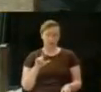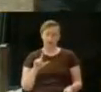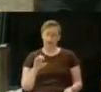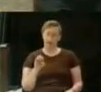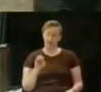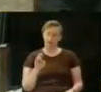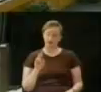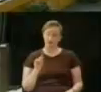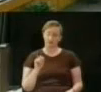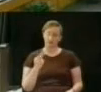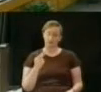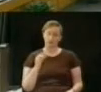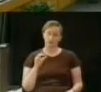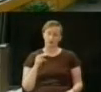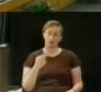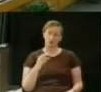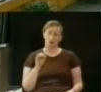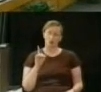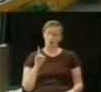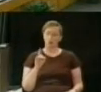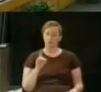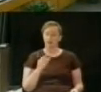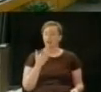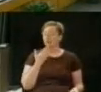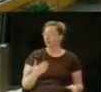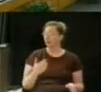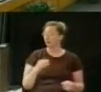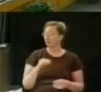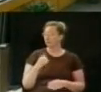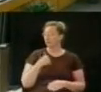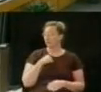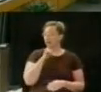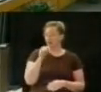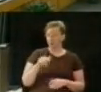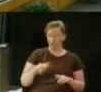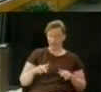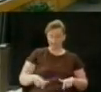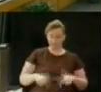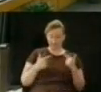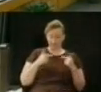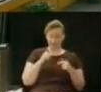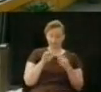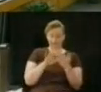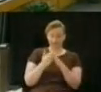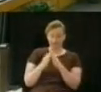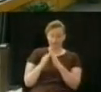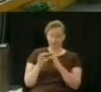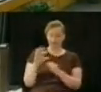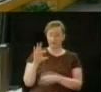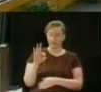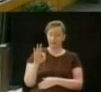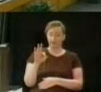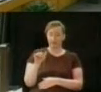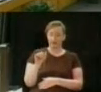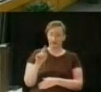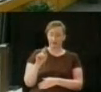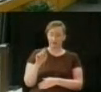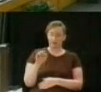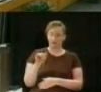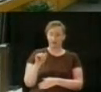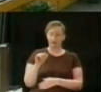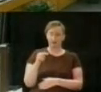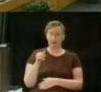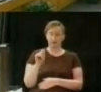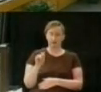careful and if we're not smart in how we do this. Thank you, Commissioner Hammond. Commissioner Leupold. Thank you, Mr. Chairman.